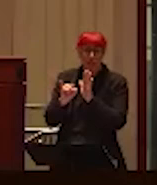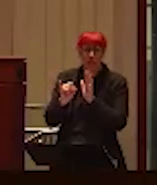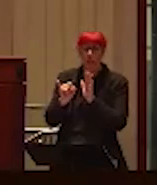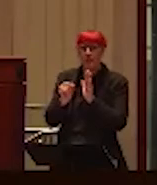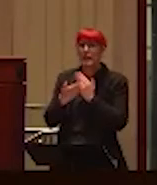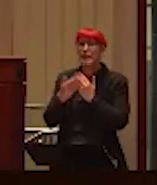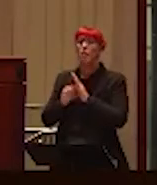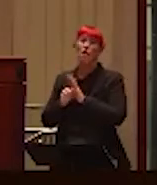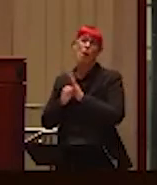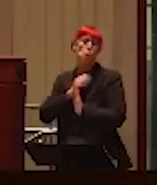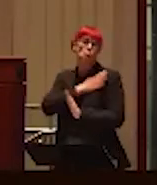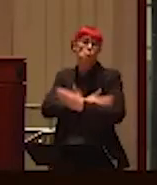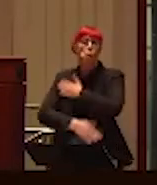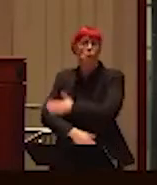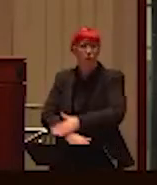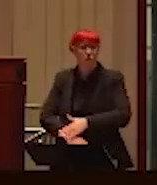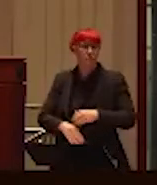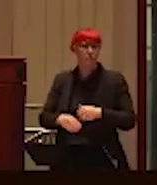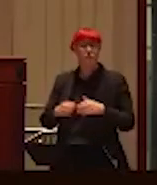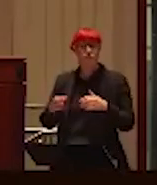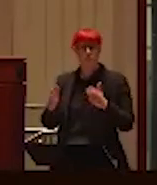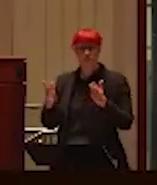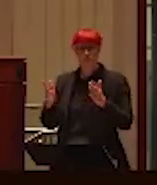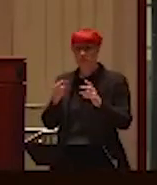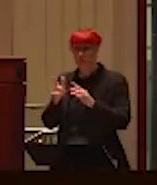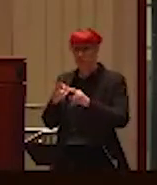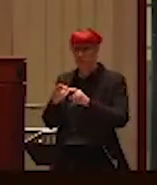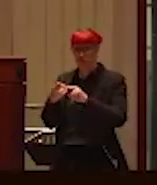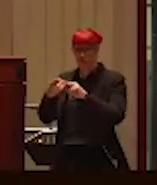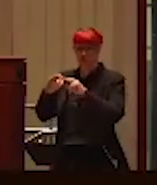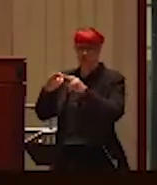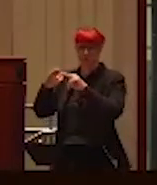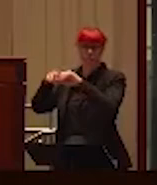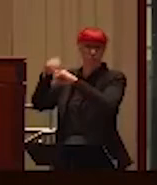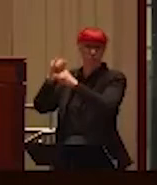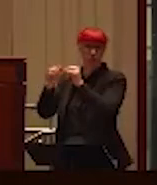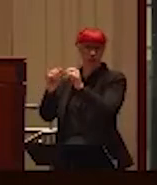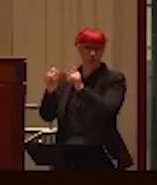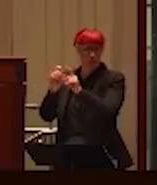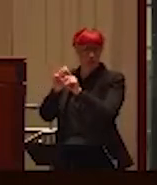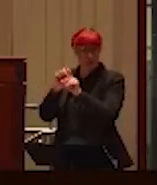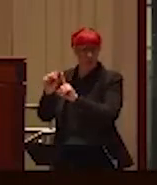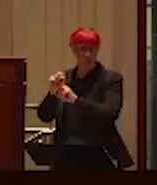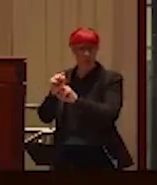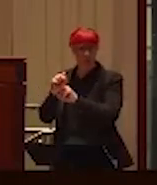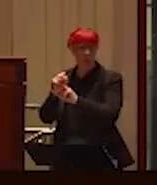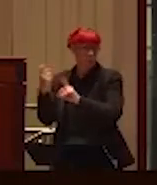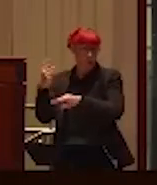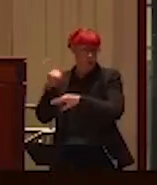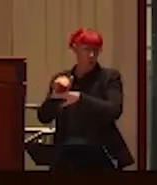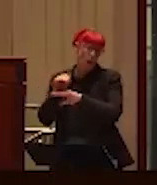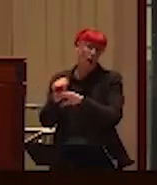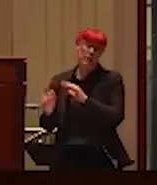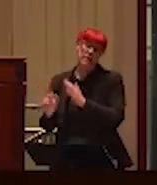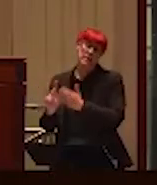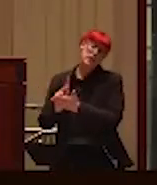be seen. Um, and then that, uh, eventually the, the culminating event we were in the kitchen having, which